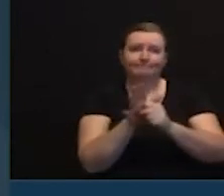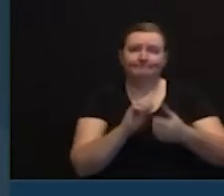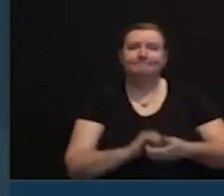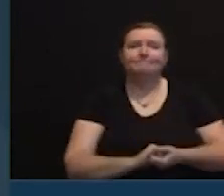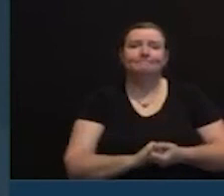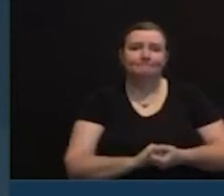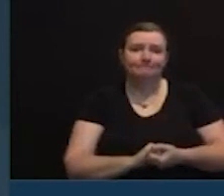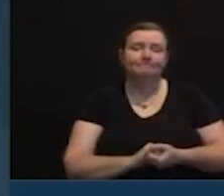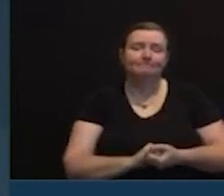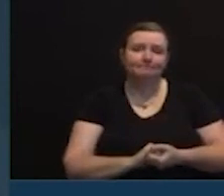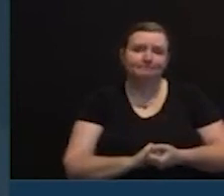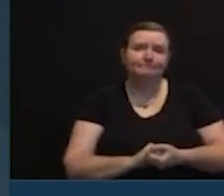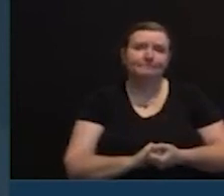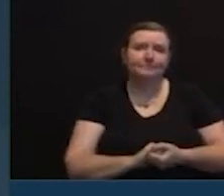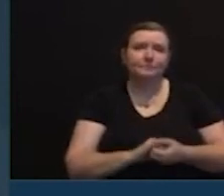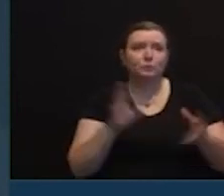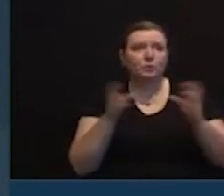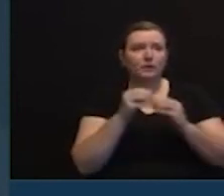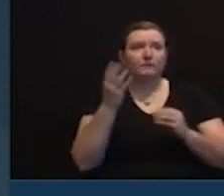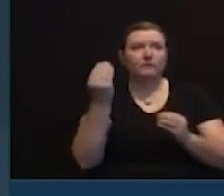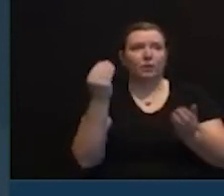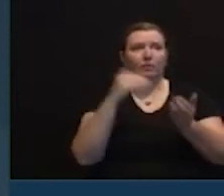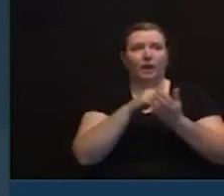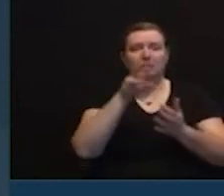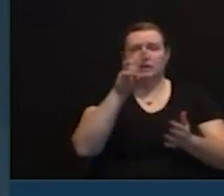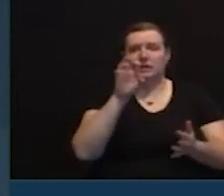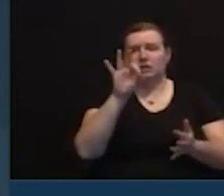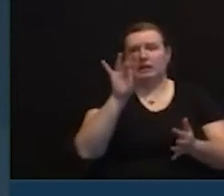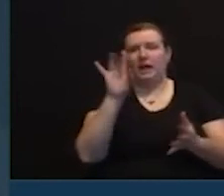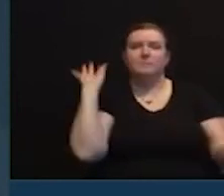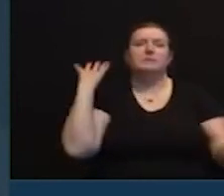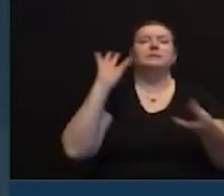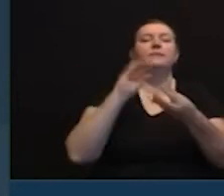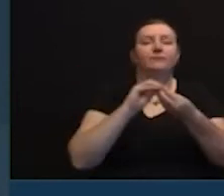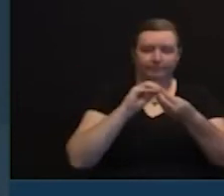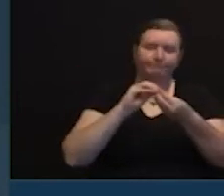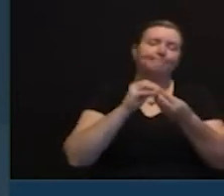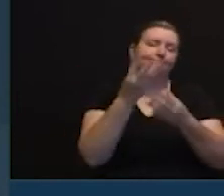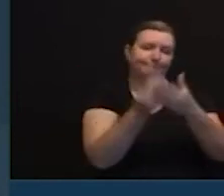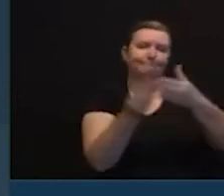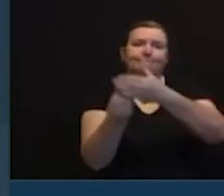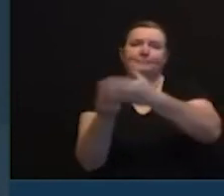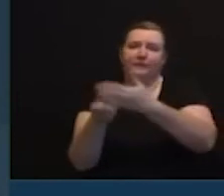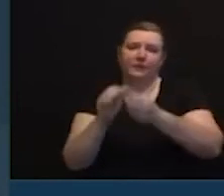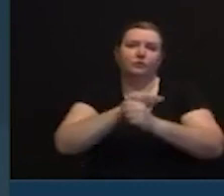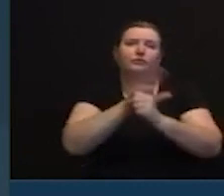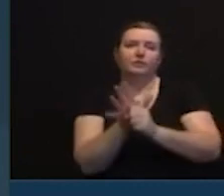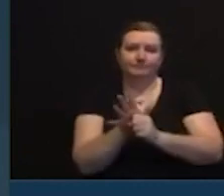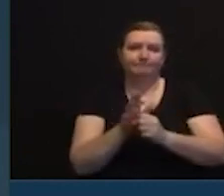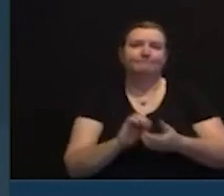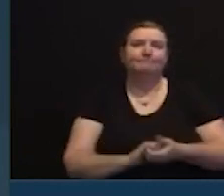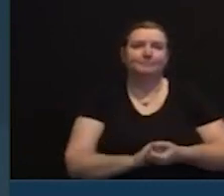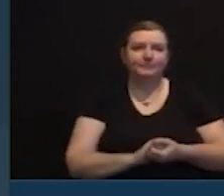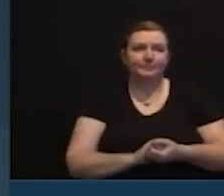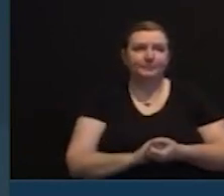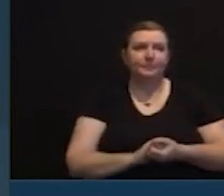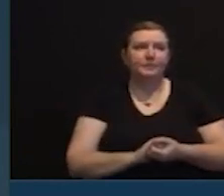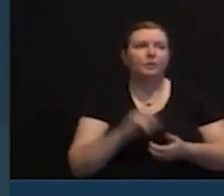14,694 blessed souls lost with another 1,801 probable deaths.